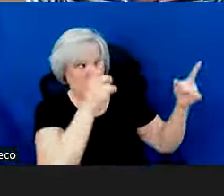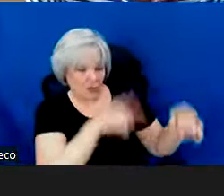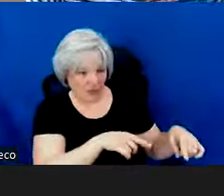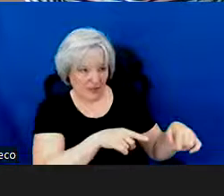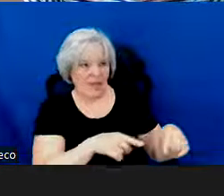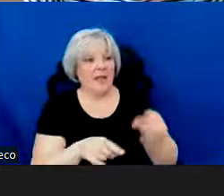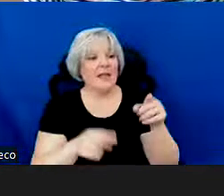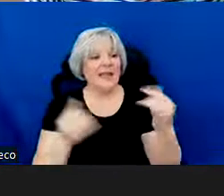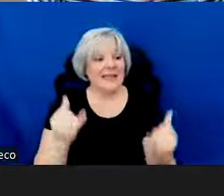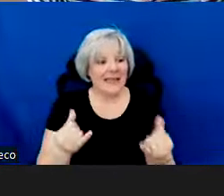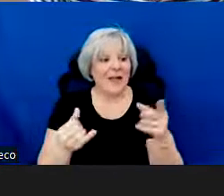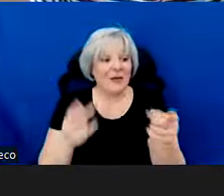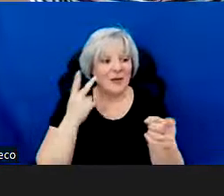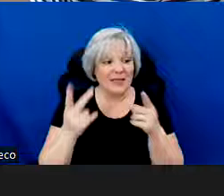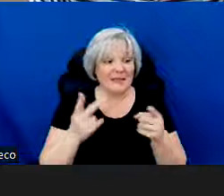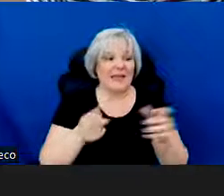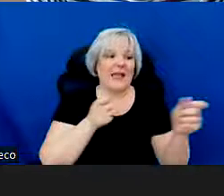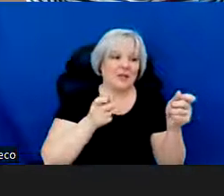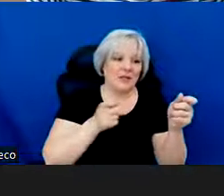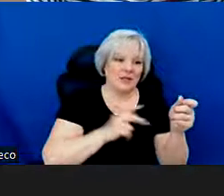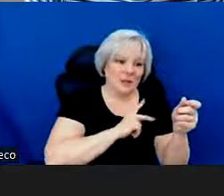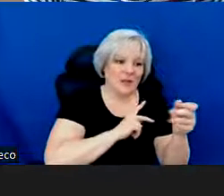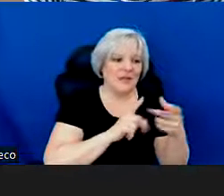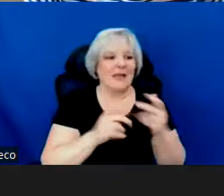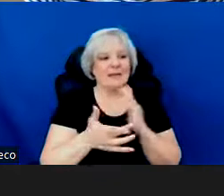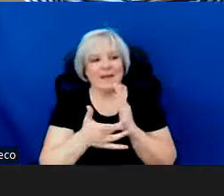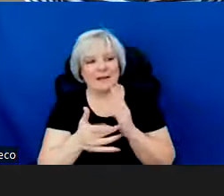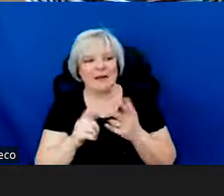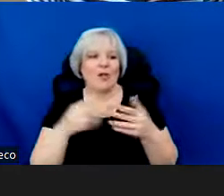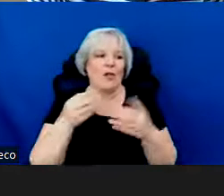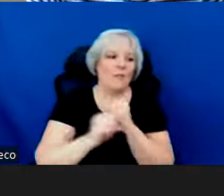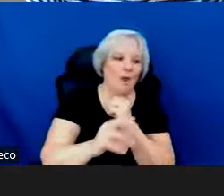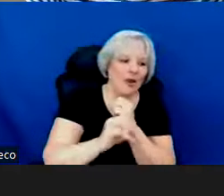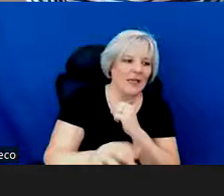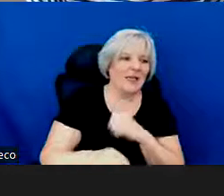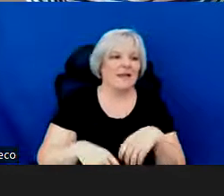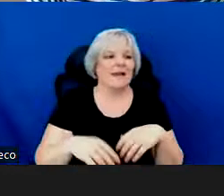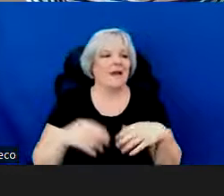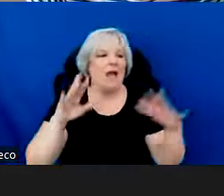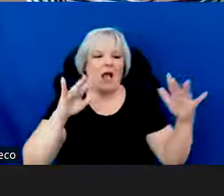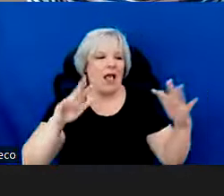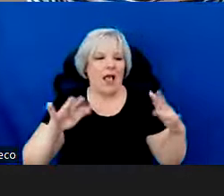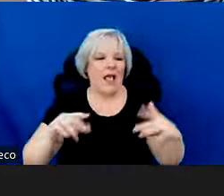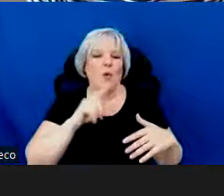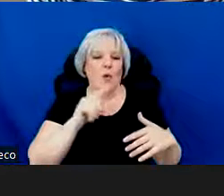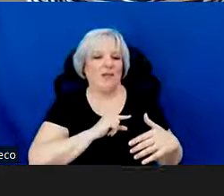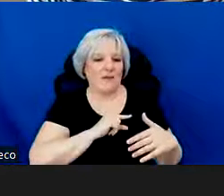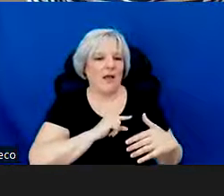You'll see administrative personnel, technical personnel, marketing, all of those eligible expenses.